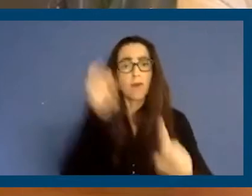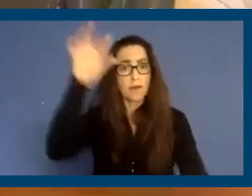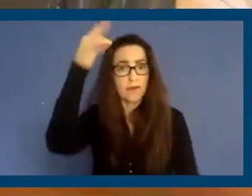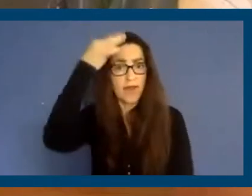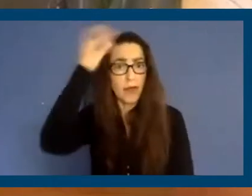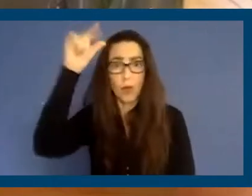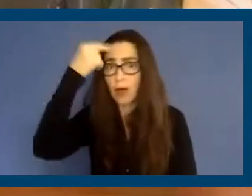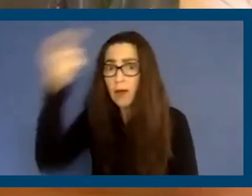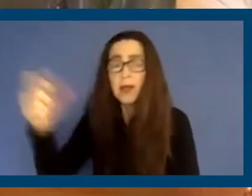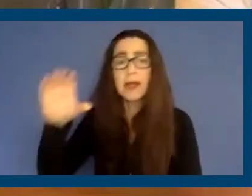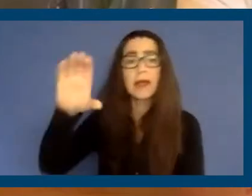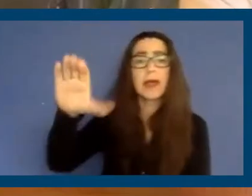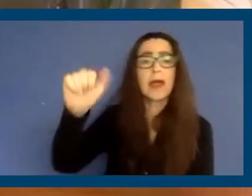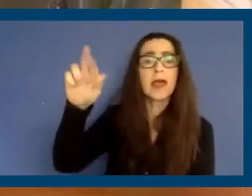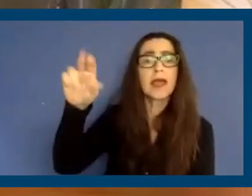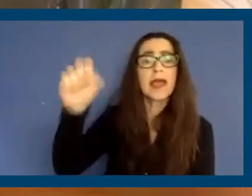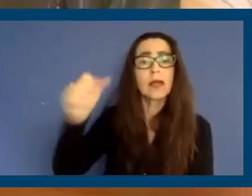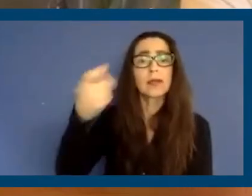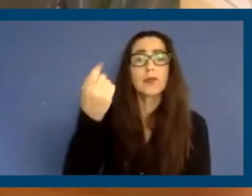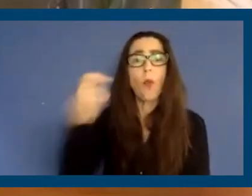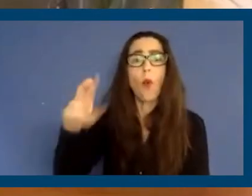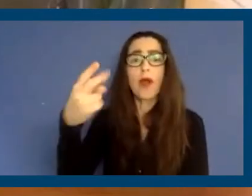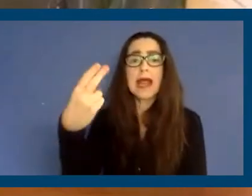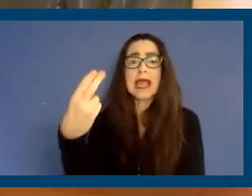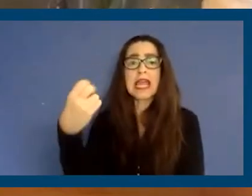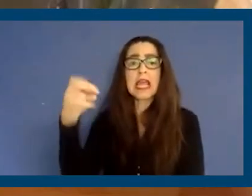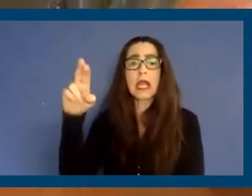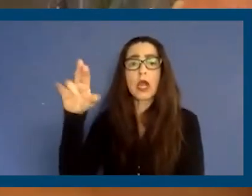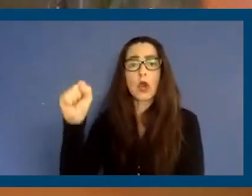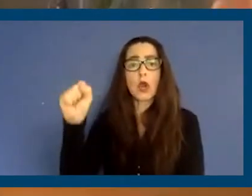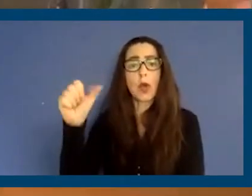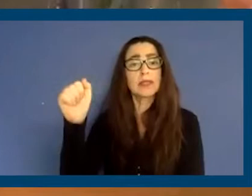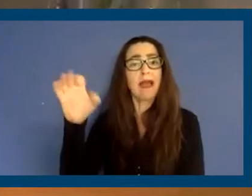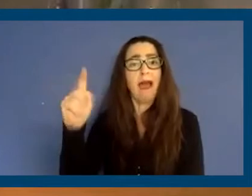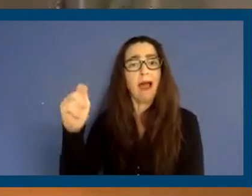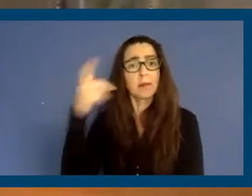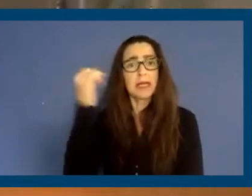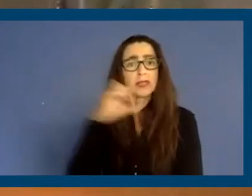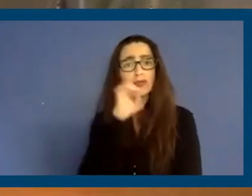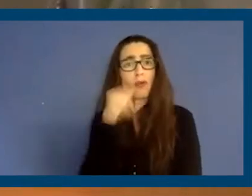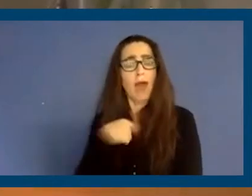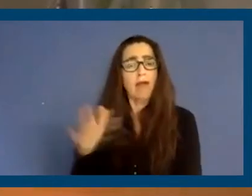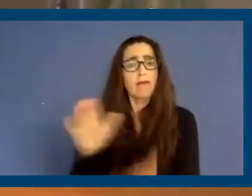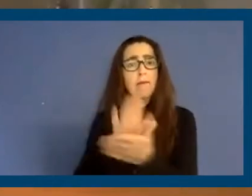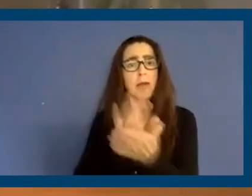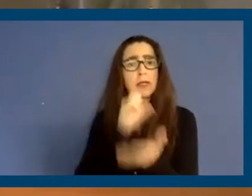the CARES Act or the HEROES Act, precisely because you're undocumented. So even if we have, for example,